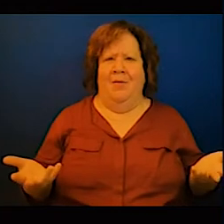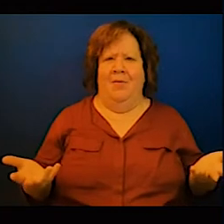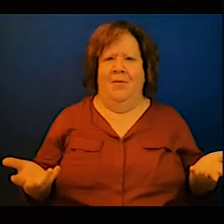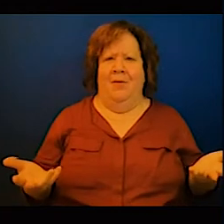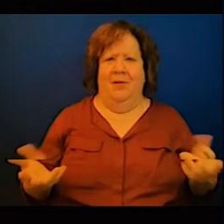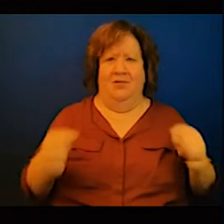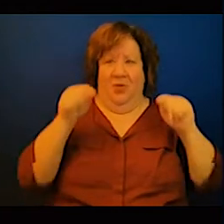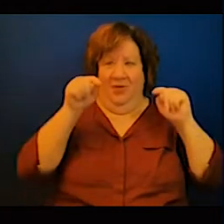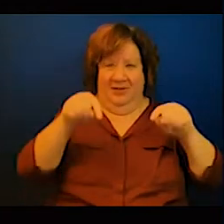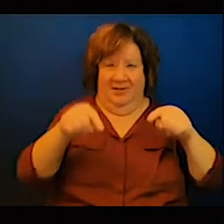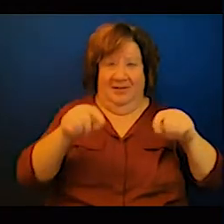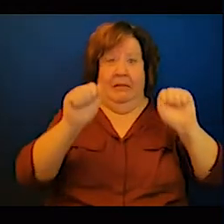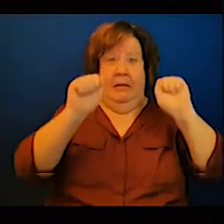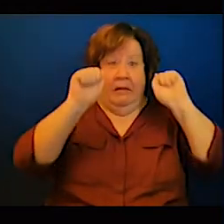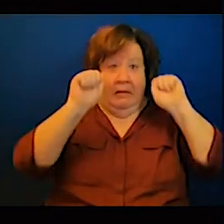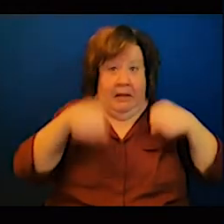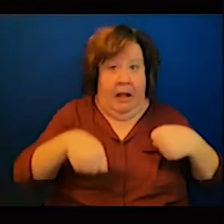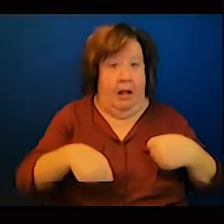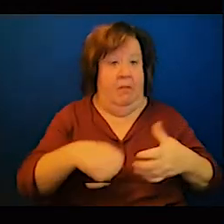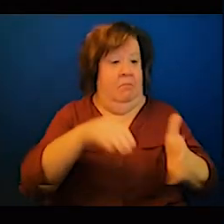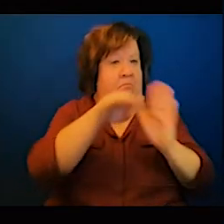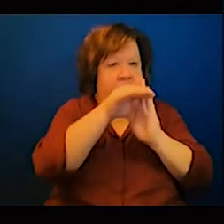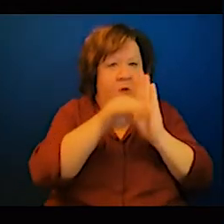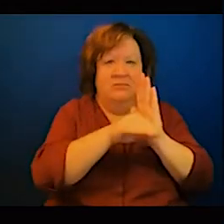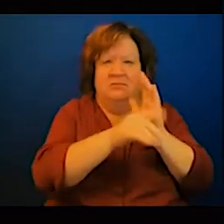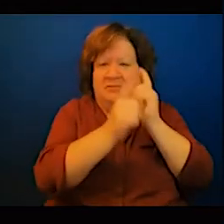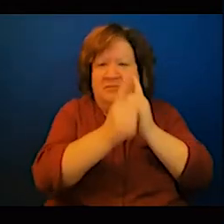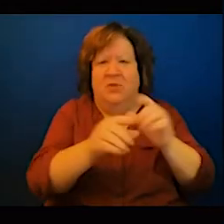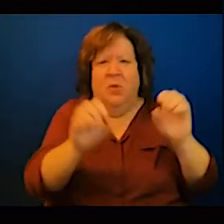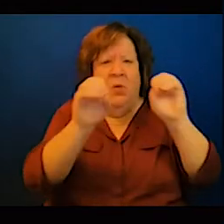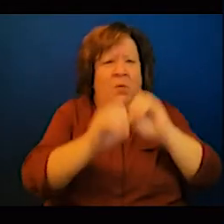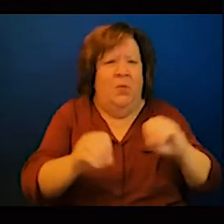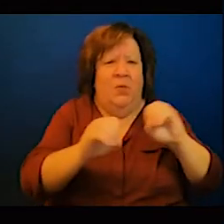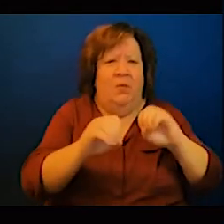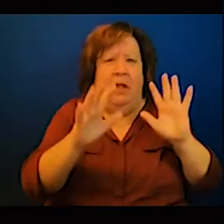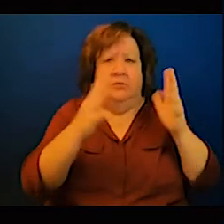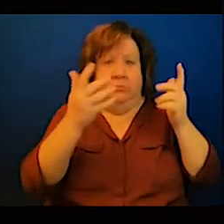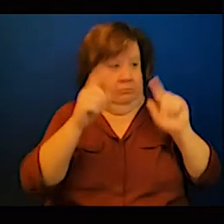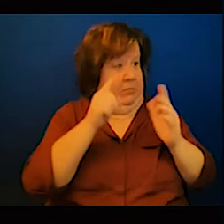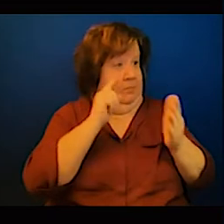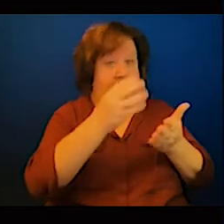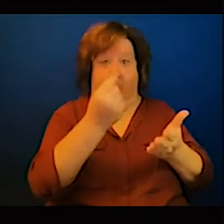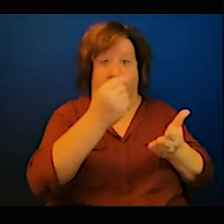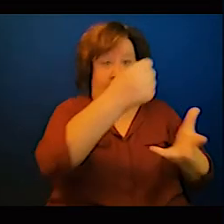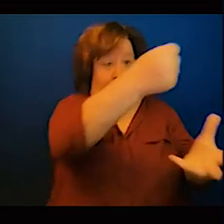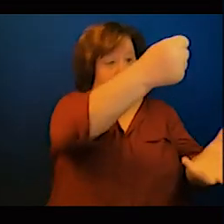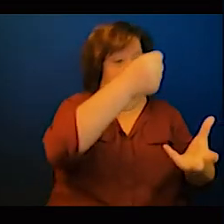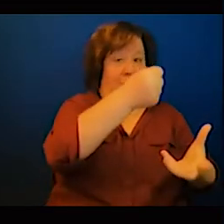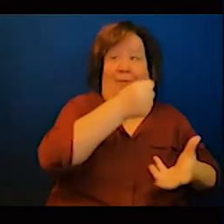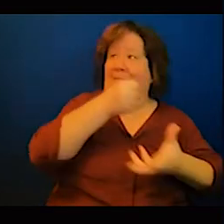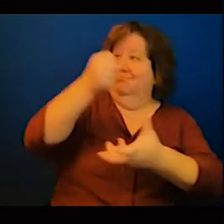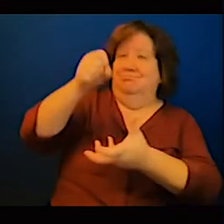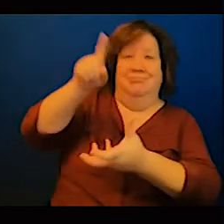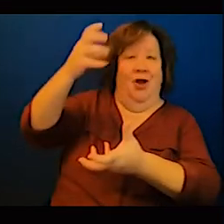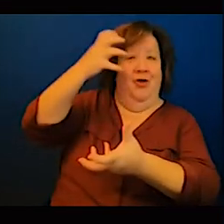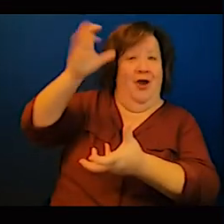there will be always conditions and so forth so first of all ourselves in-house we need to be clear we need to be